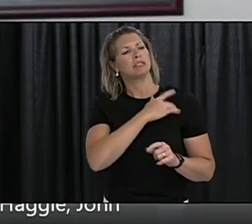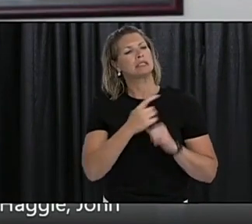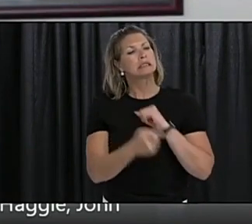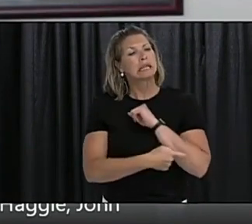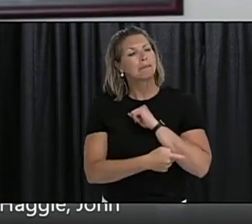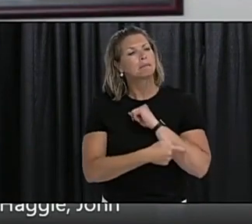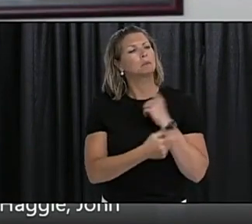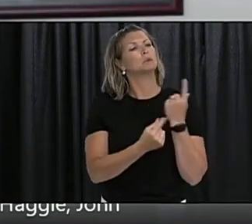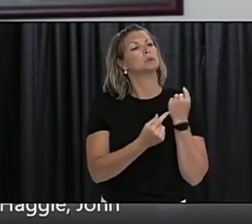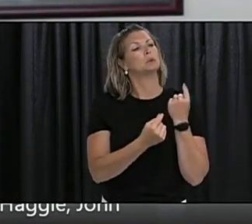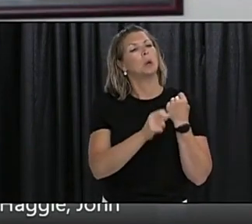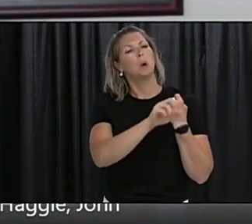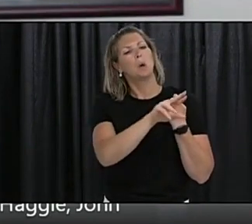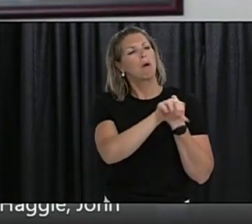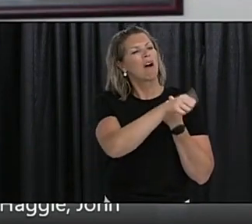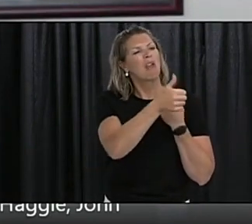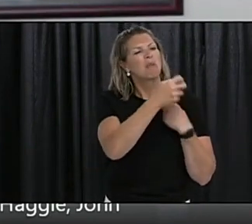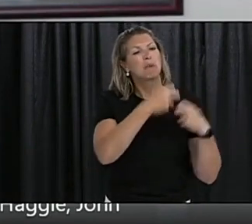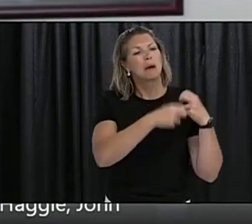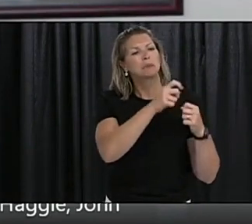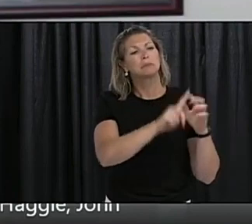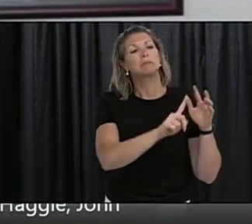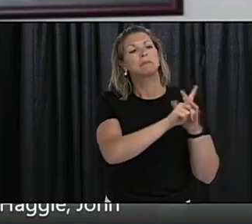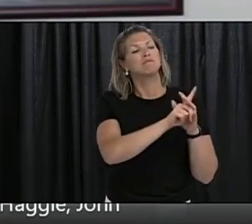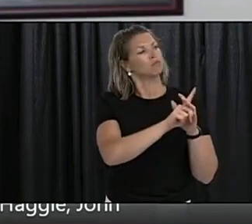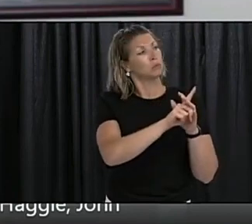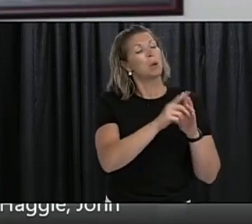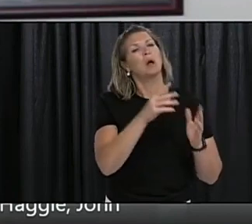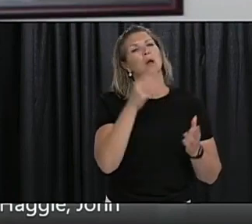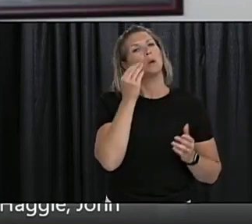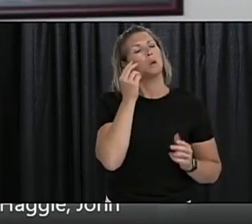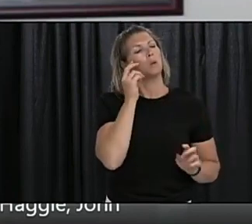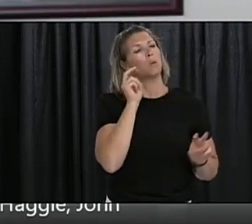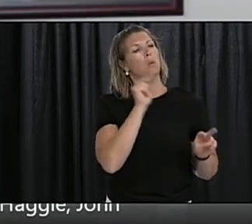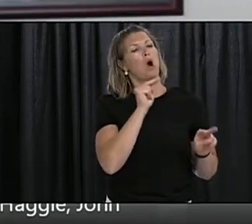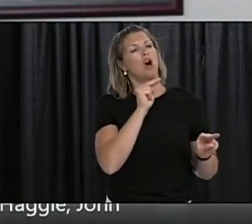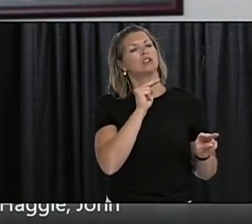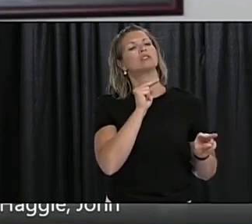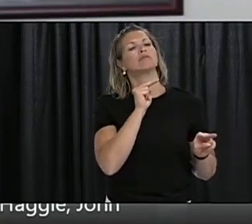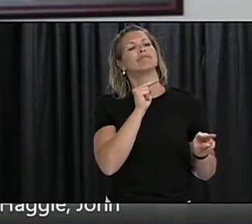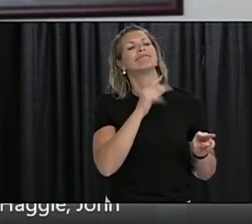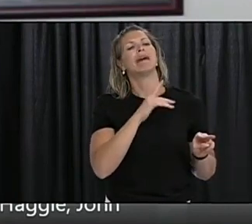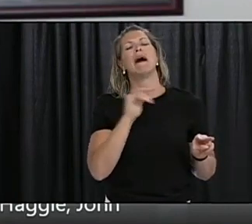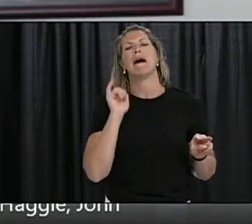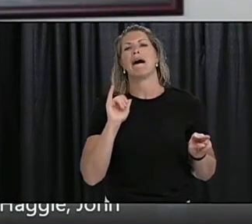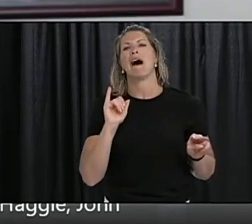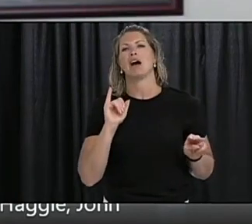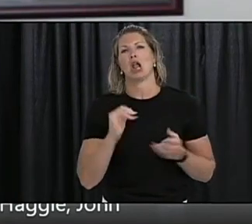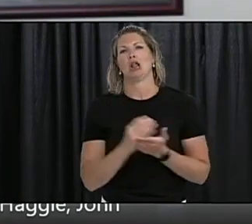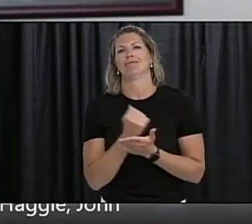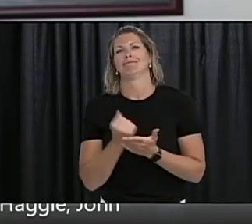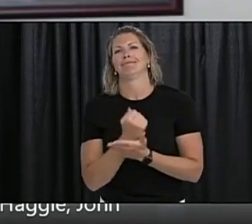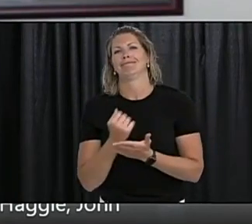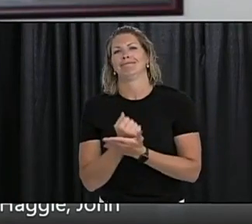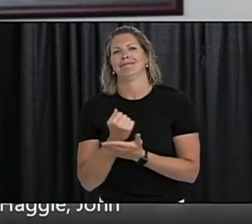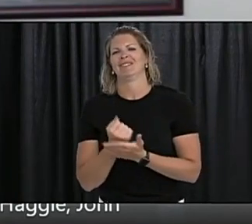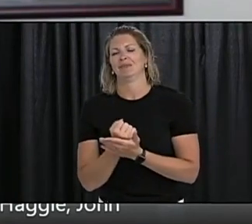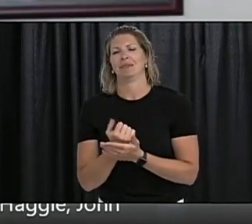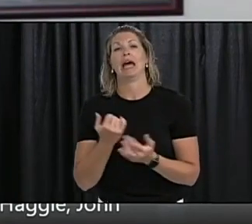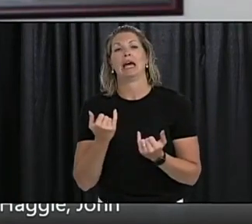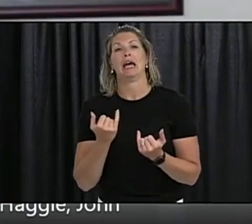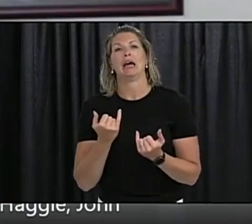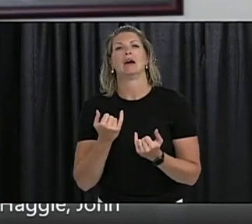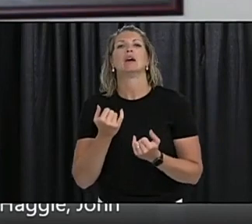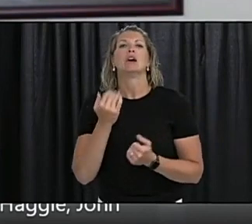And we have seen what's happening in areas where there is some slippage. We went through that with